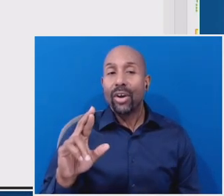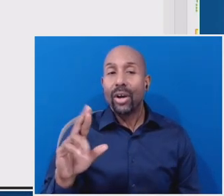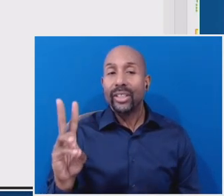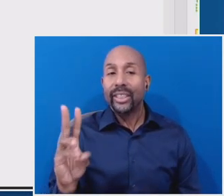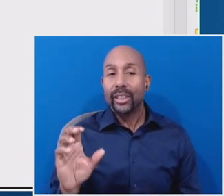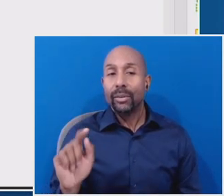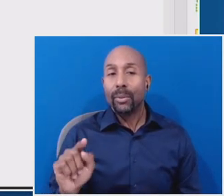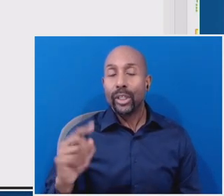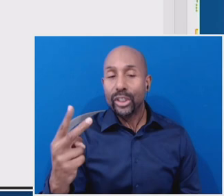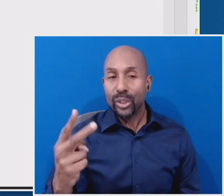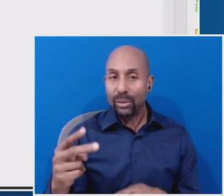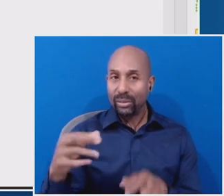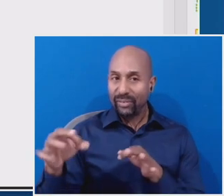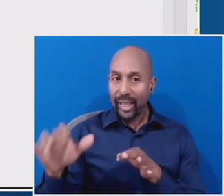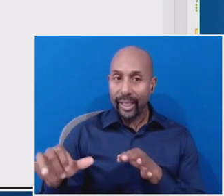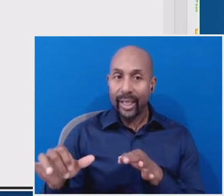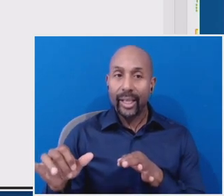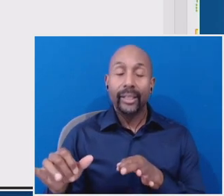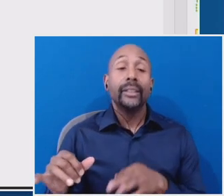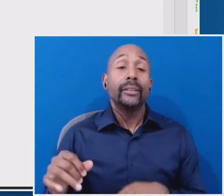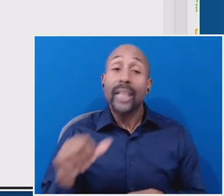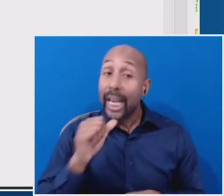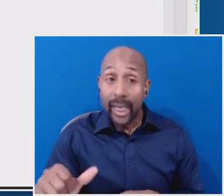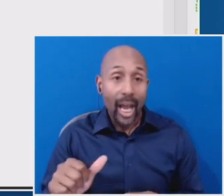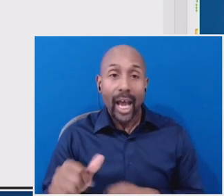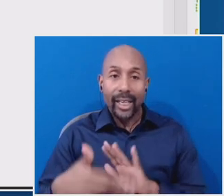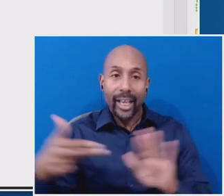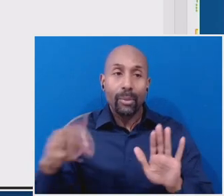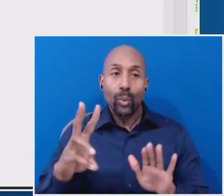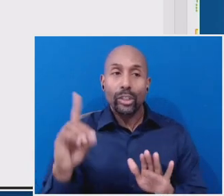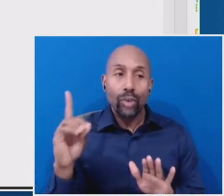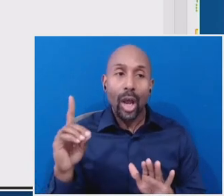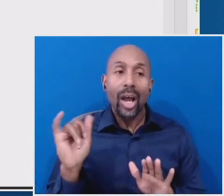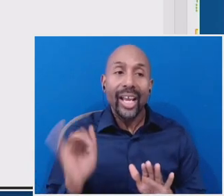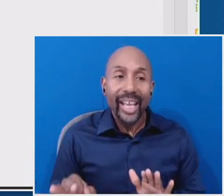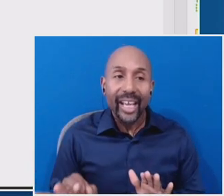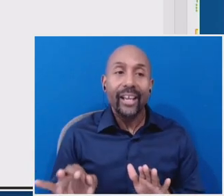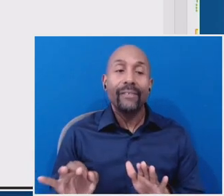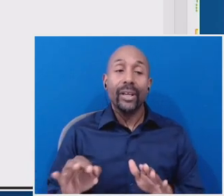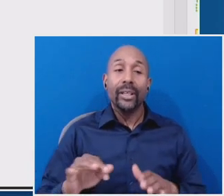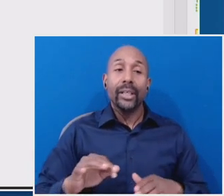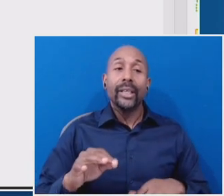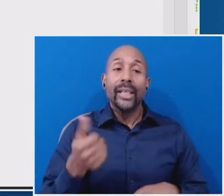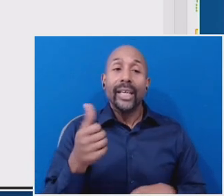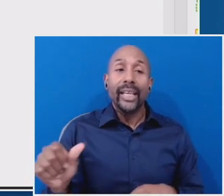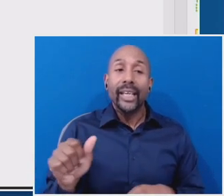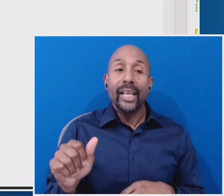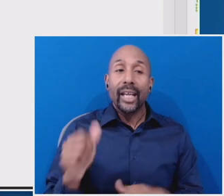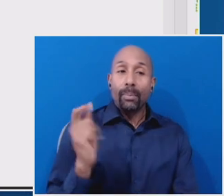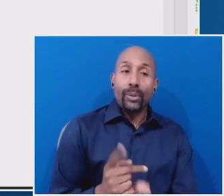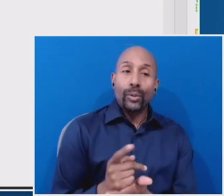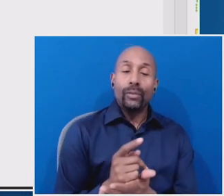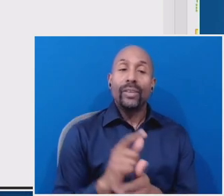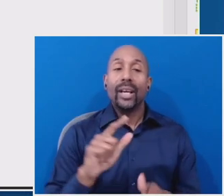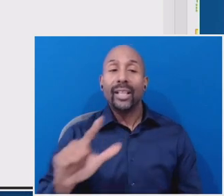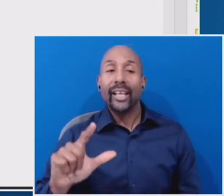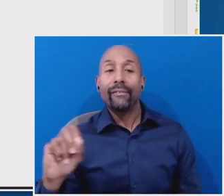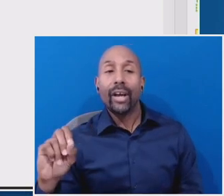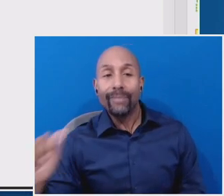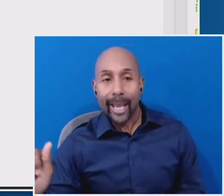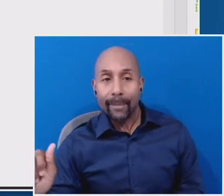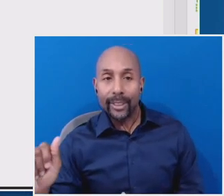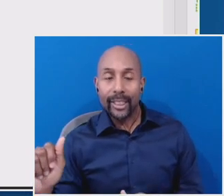anytime the requirements of an approved leave of absence are not met if any of the following events occur, a complete correctional facility lockdown,